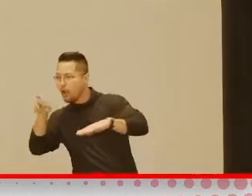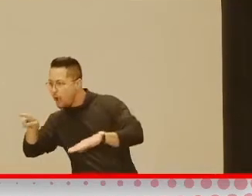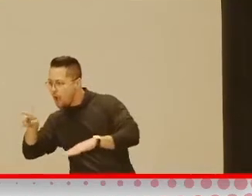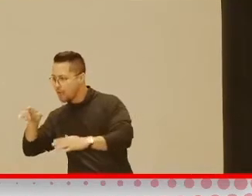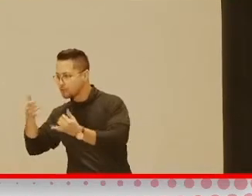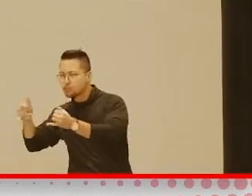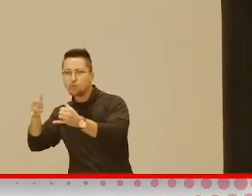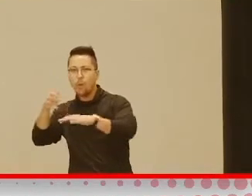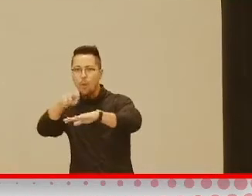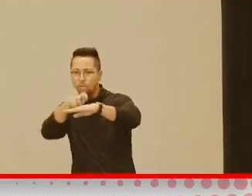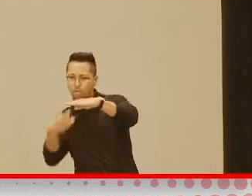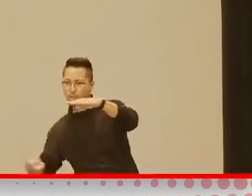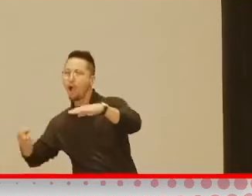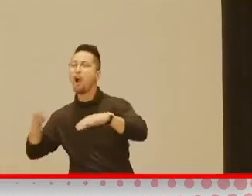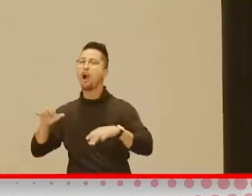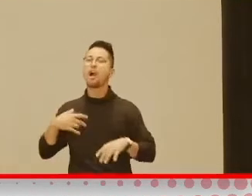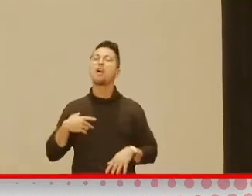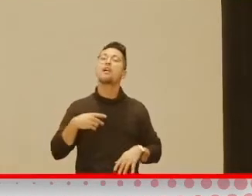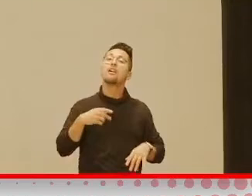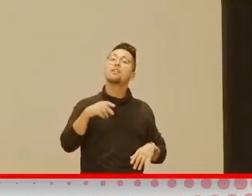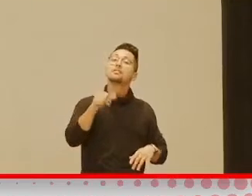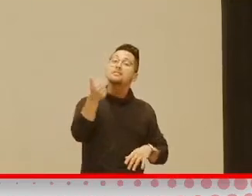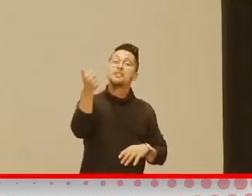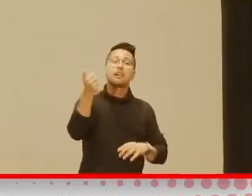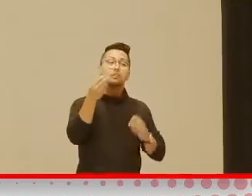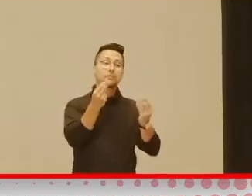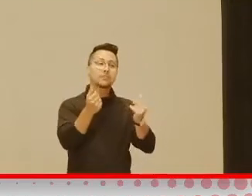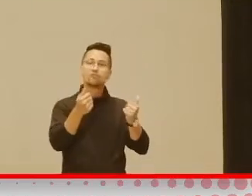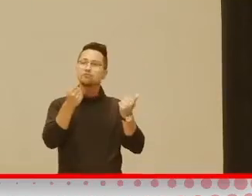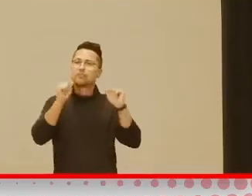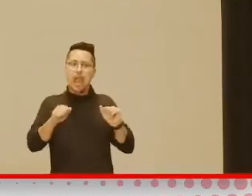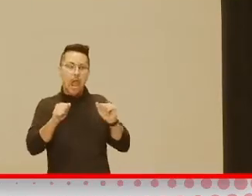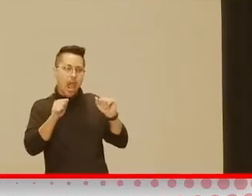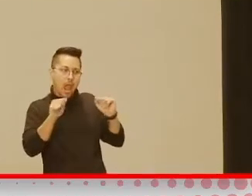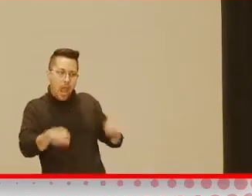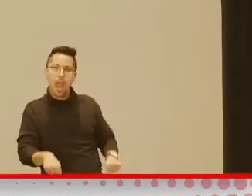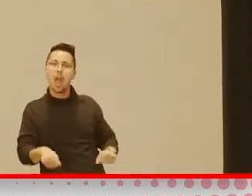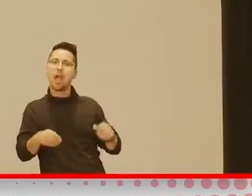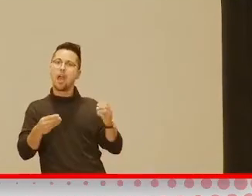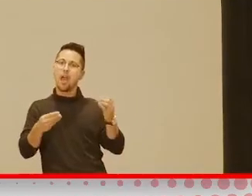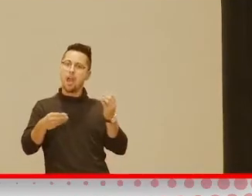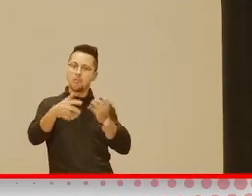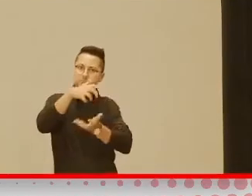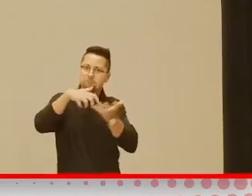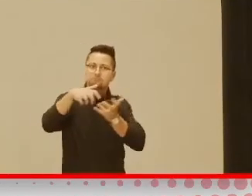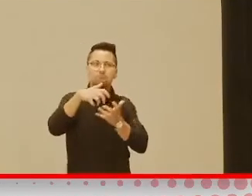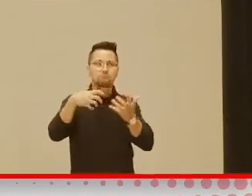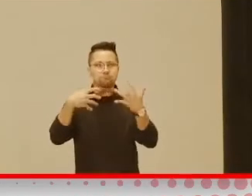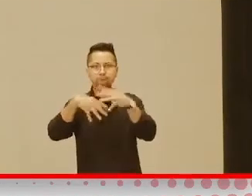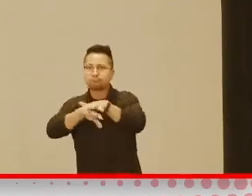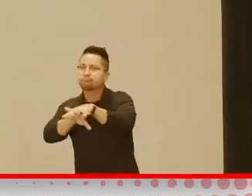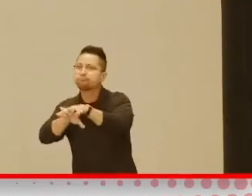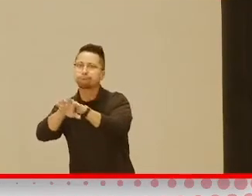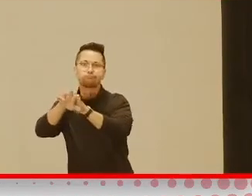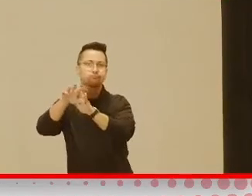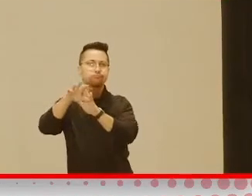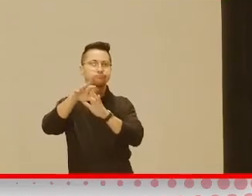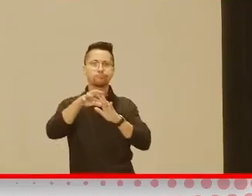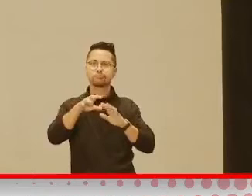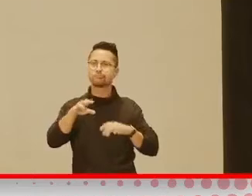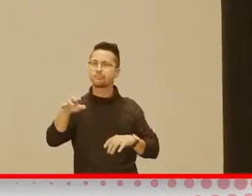you know, combining materials. You know, it's the start of those whole science experiments, you know, with playing with sand and water.